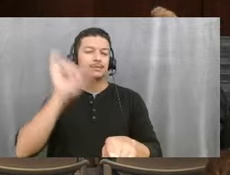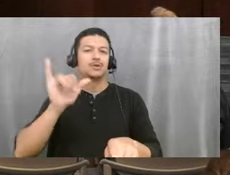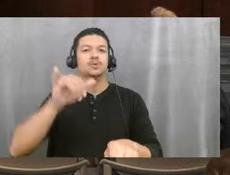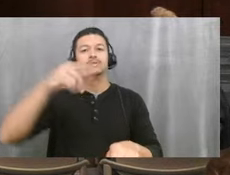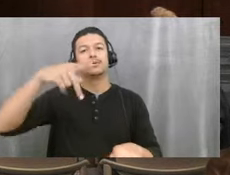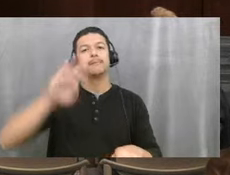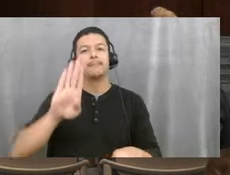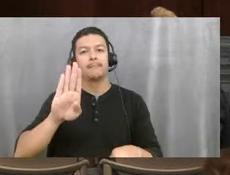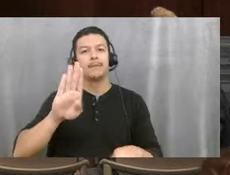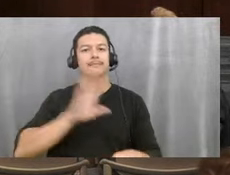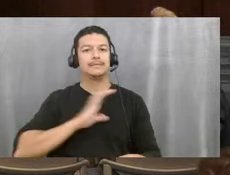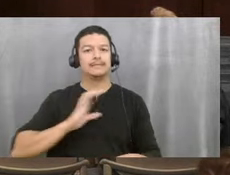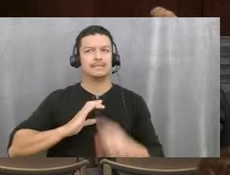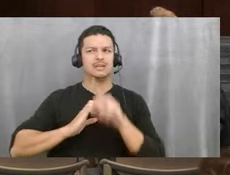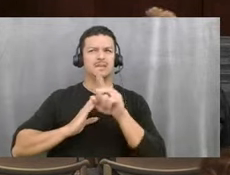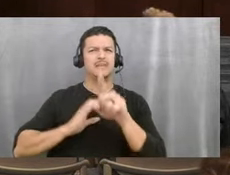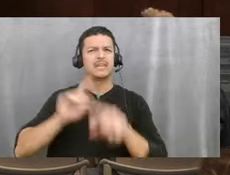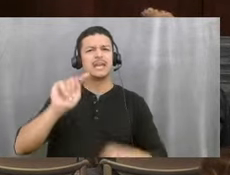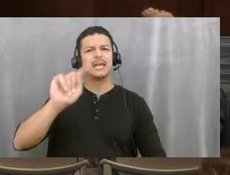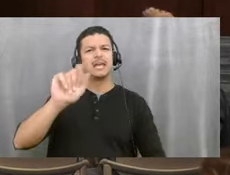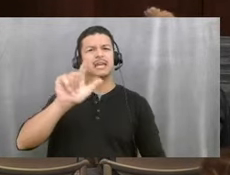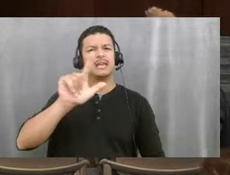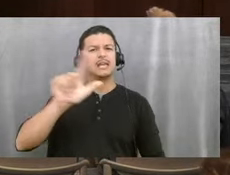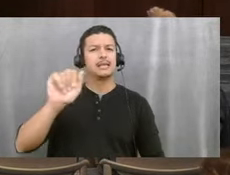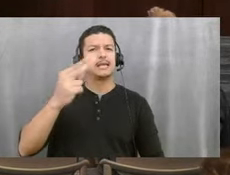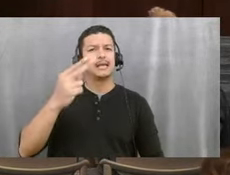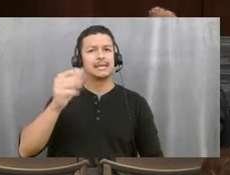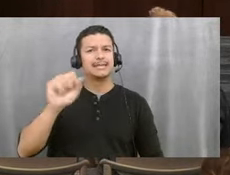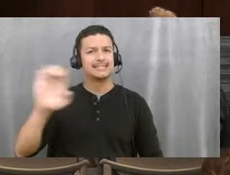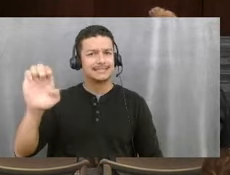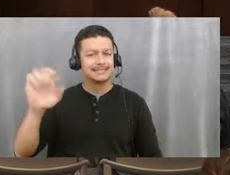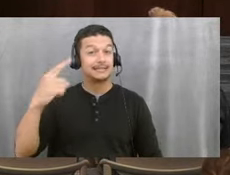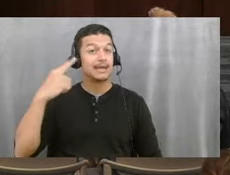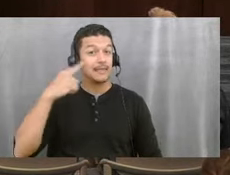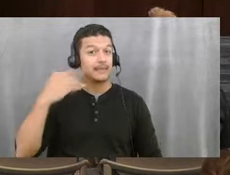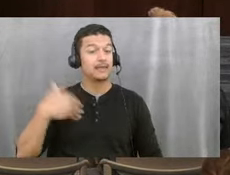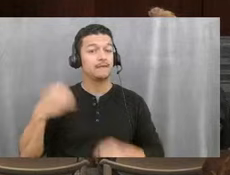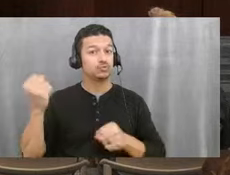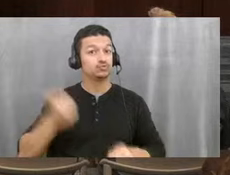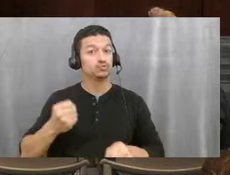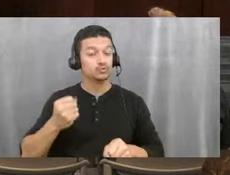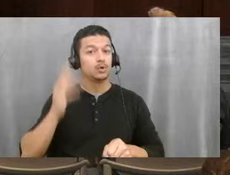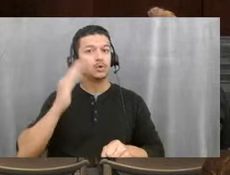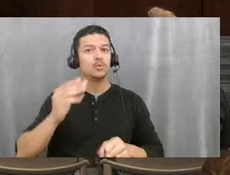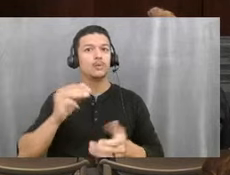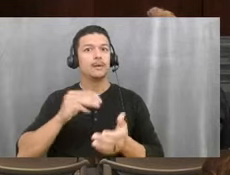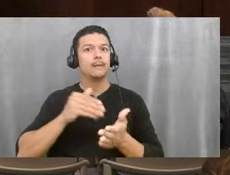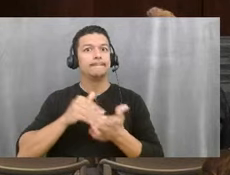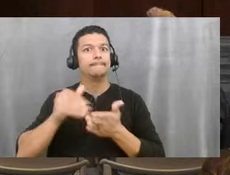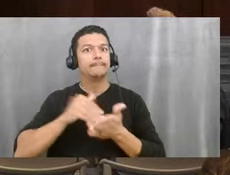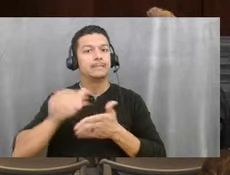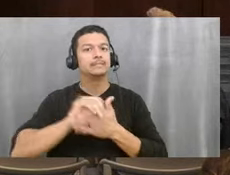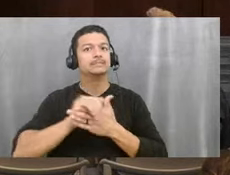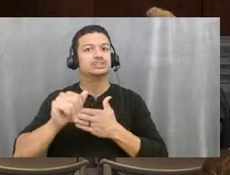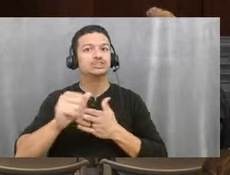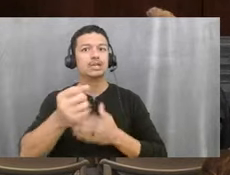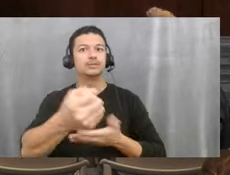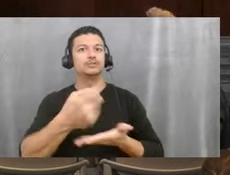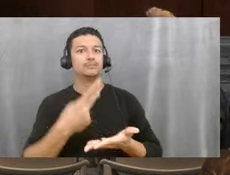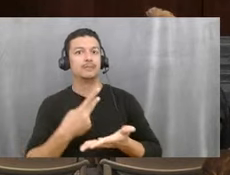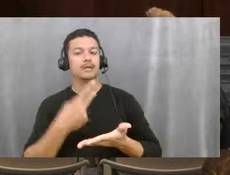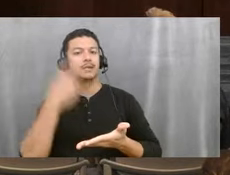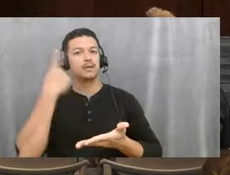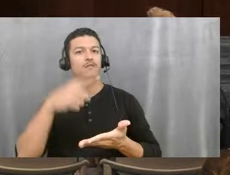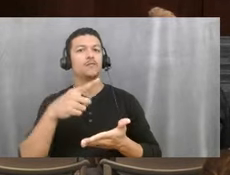Tallahassee. I think we have a very strong chance of getting millions of dollars back from appropriation requests